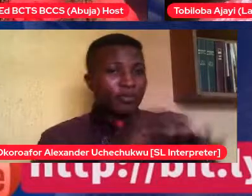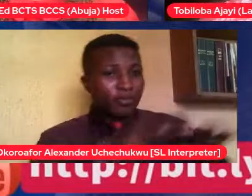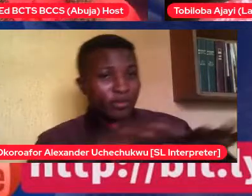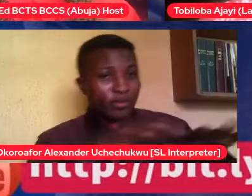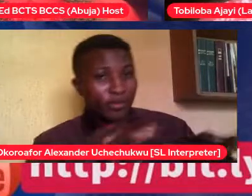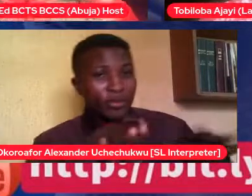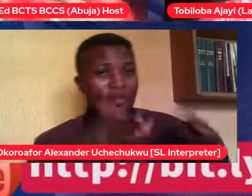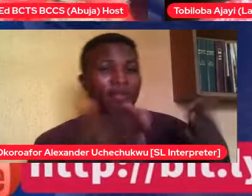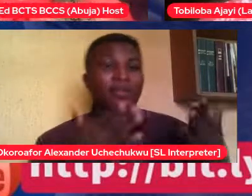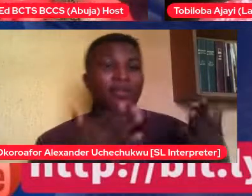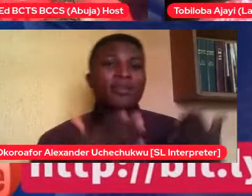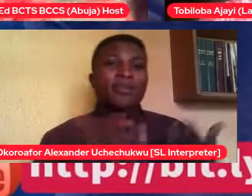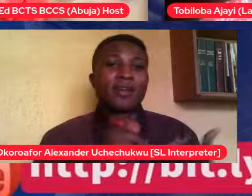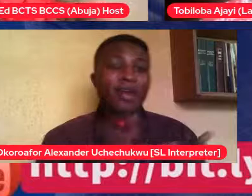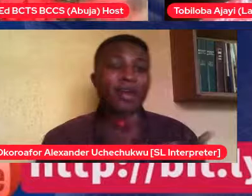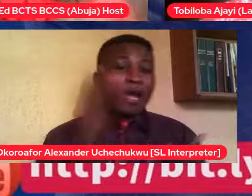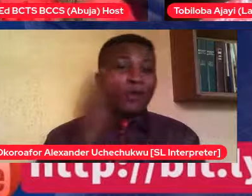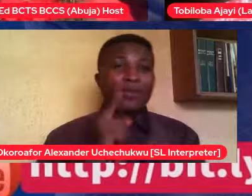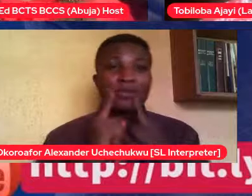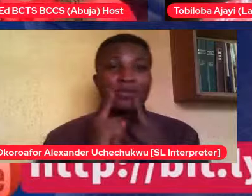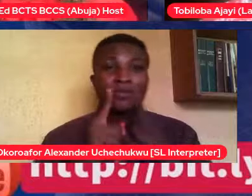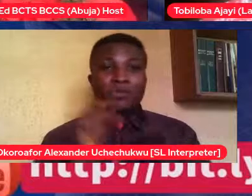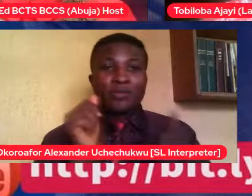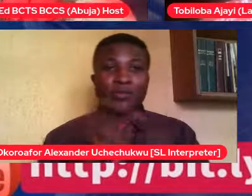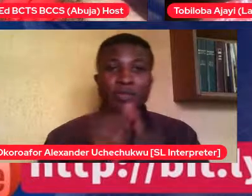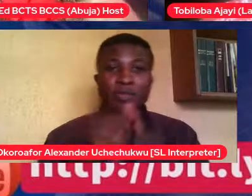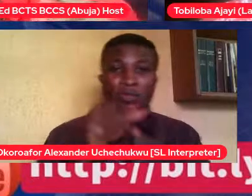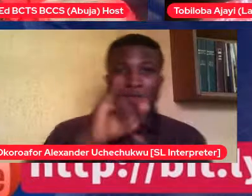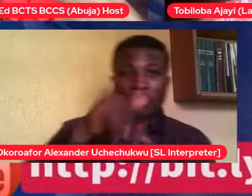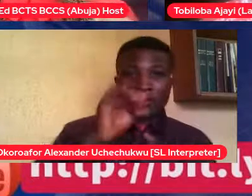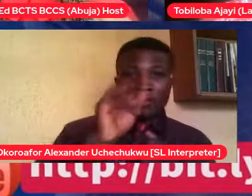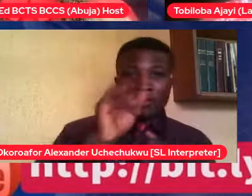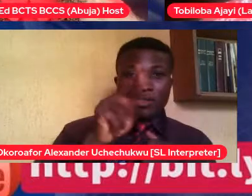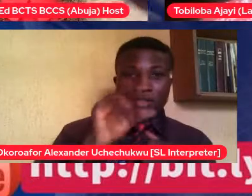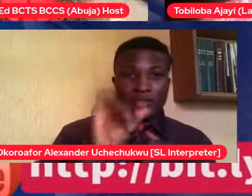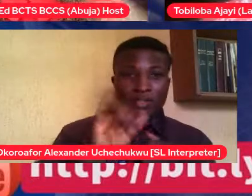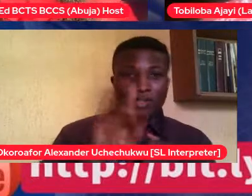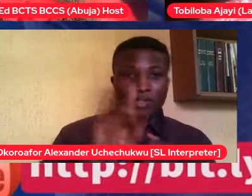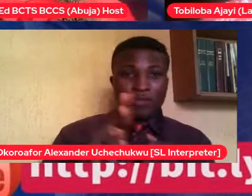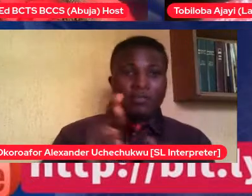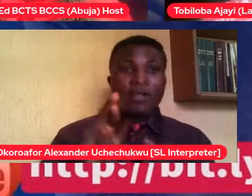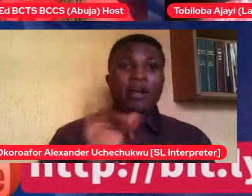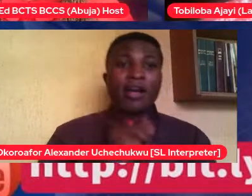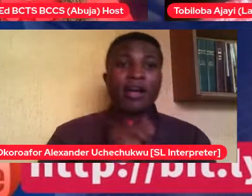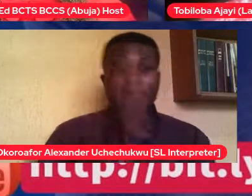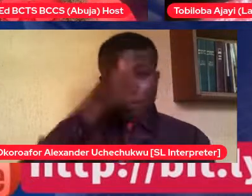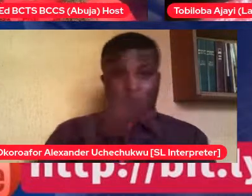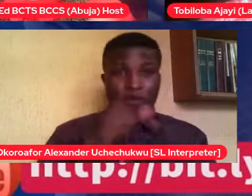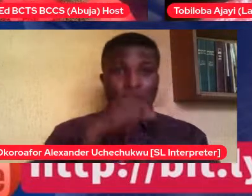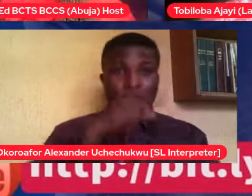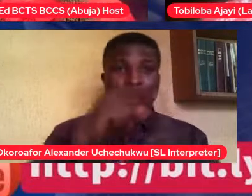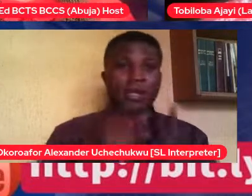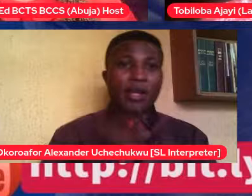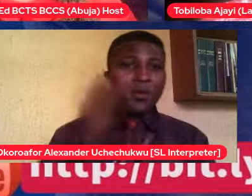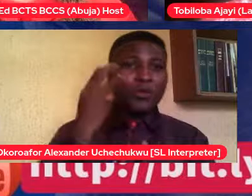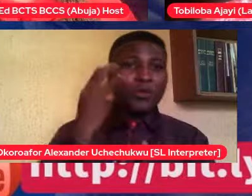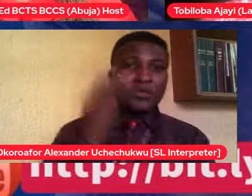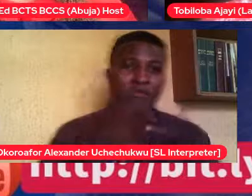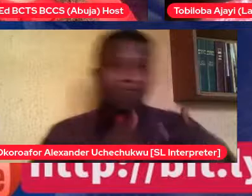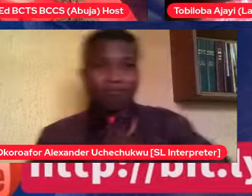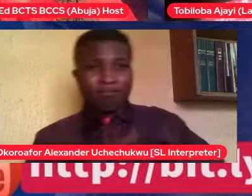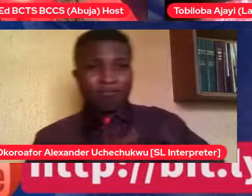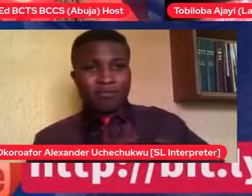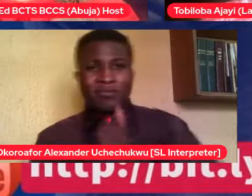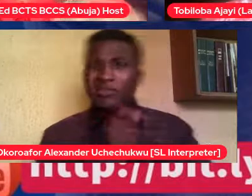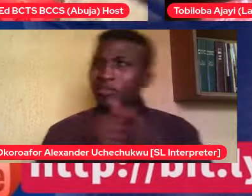earlier, I said, I remember when I was crushing on some boy, I think I was 13 or 14 then, and then we just exchanged each other's pictures and my mom